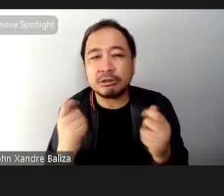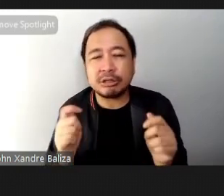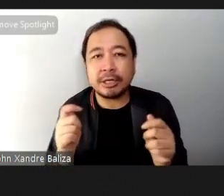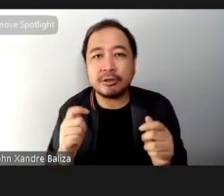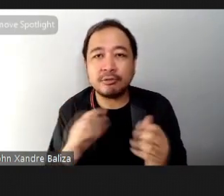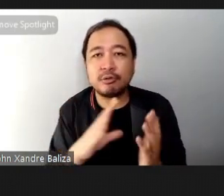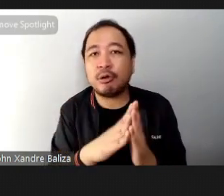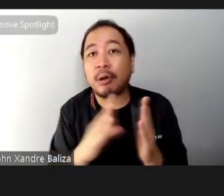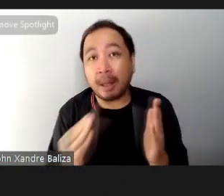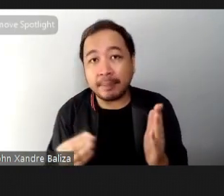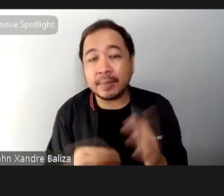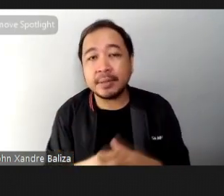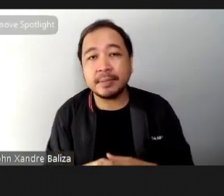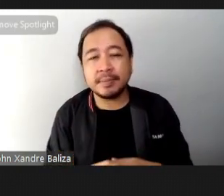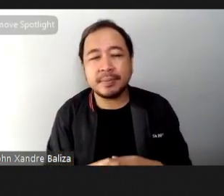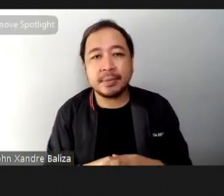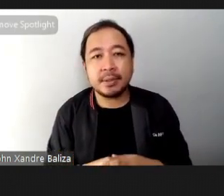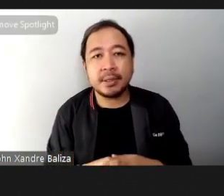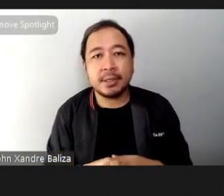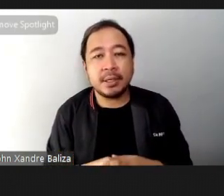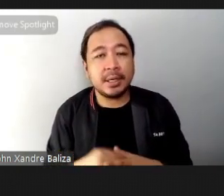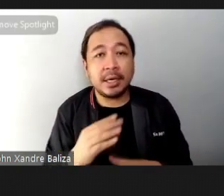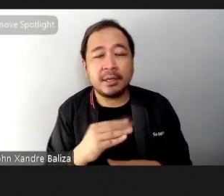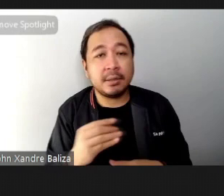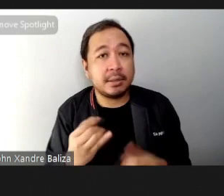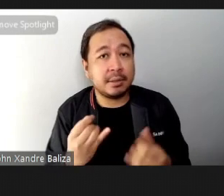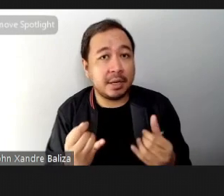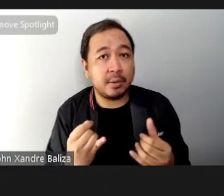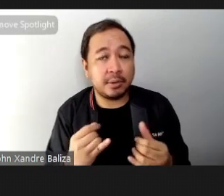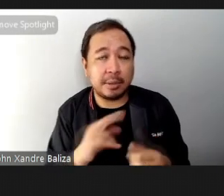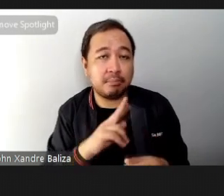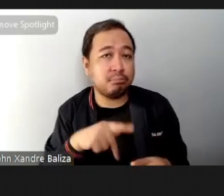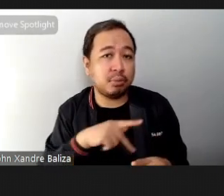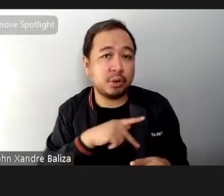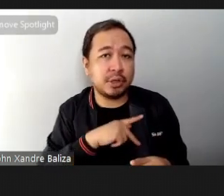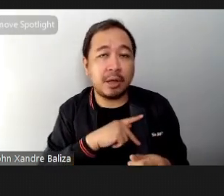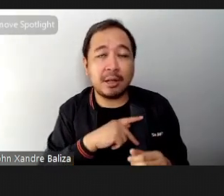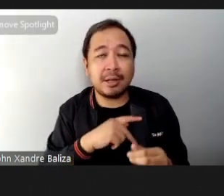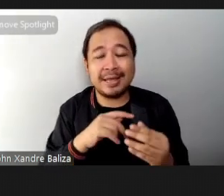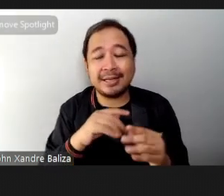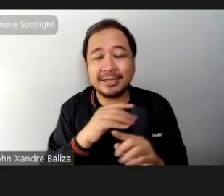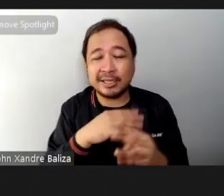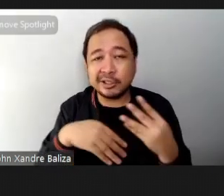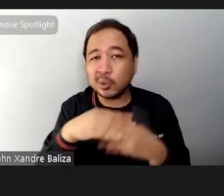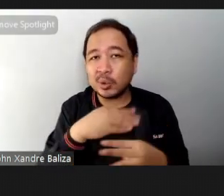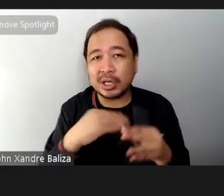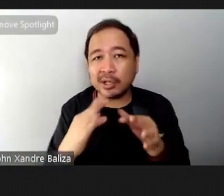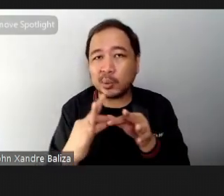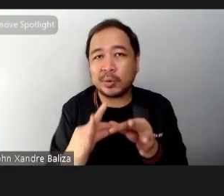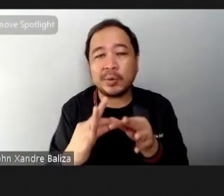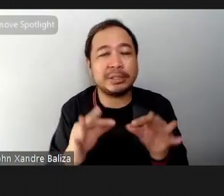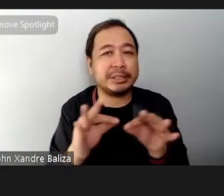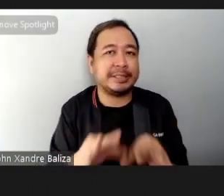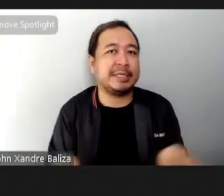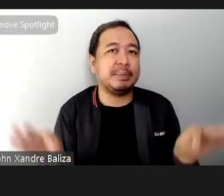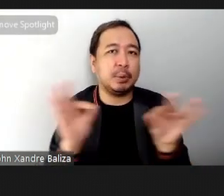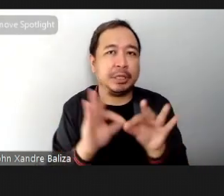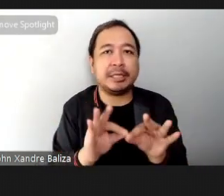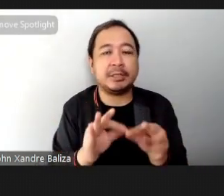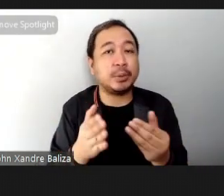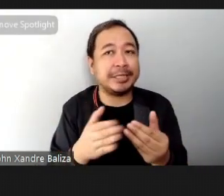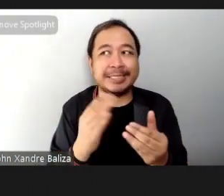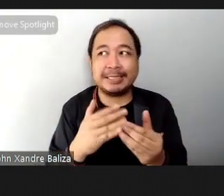what it is and as I mentioned before the personal social connection is very important and it's easy to form these ones